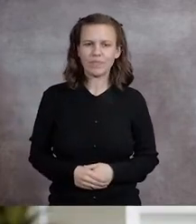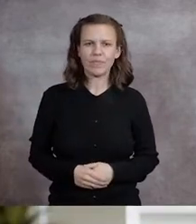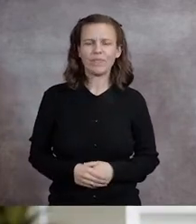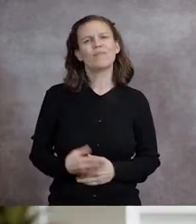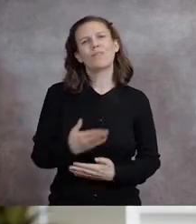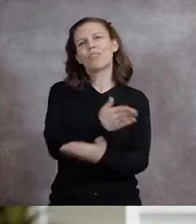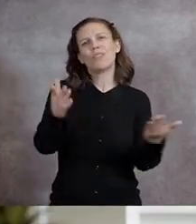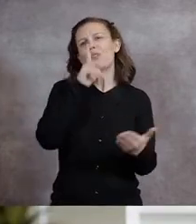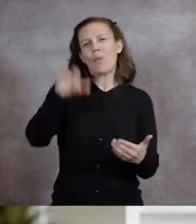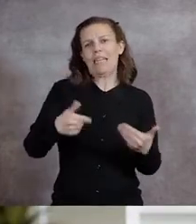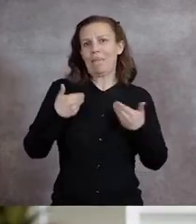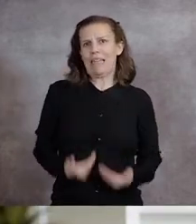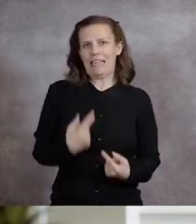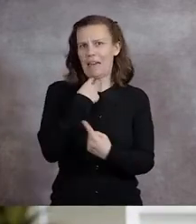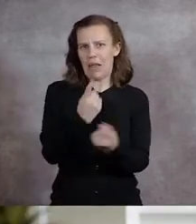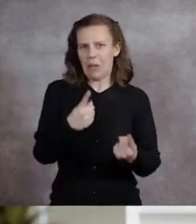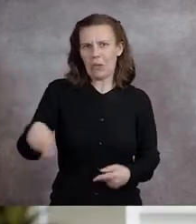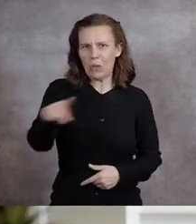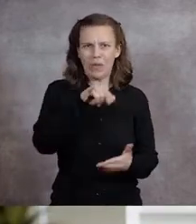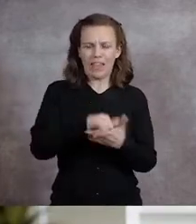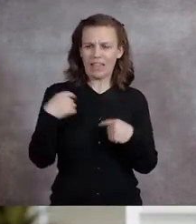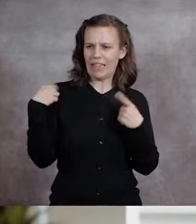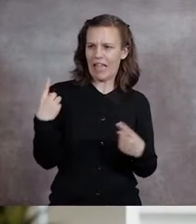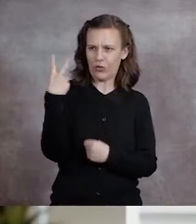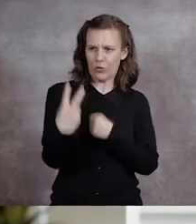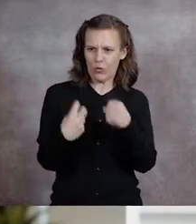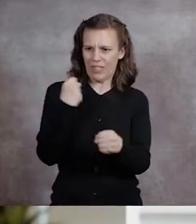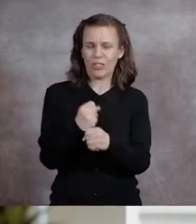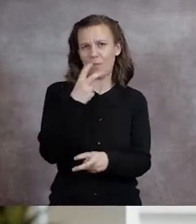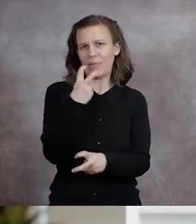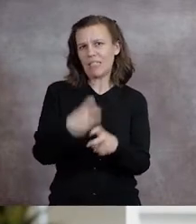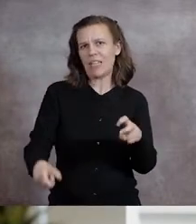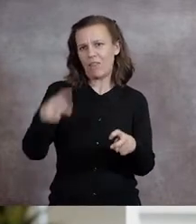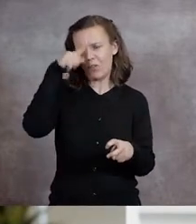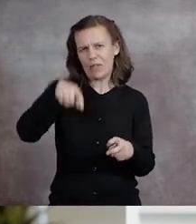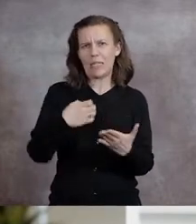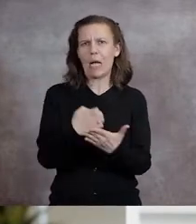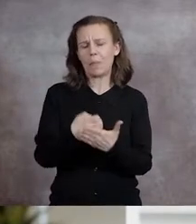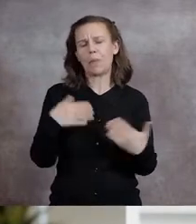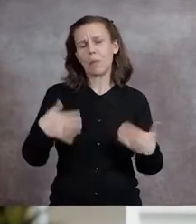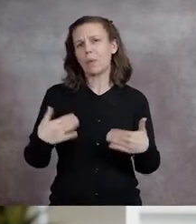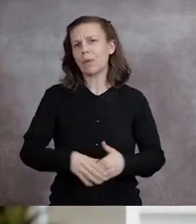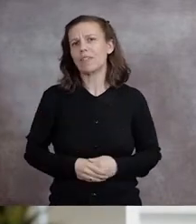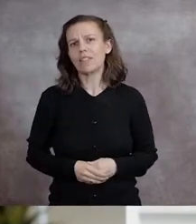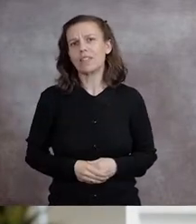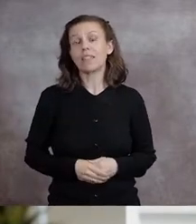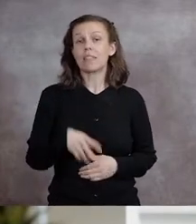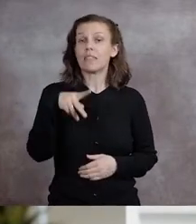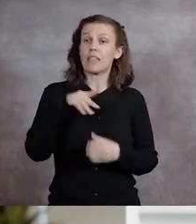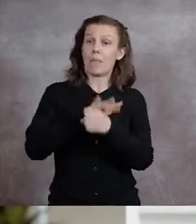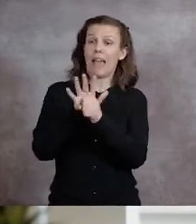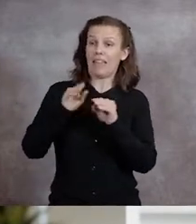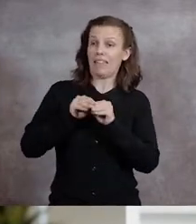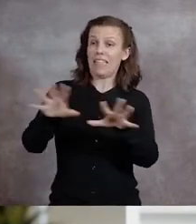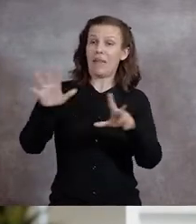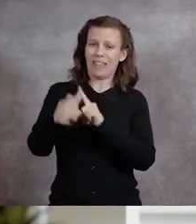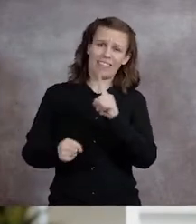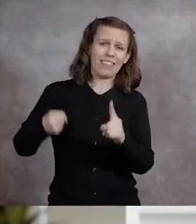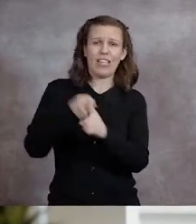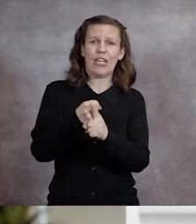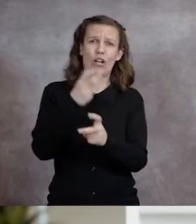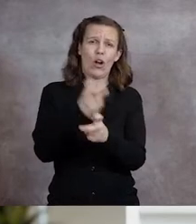You don't need me to tell you that these last two years have been tough on our economy. The pandemic hit